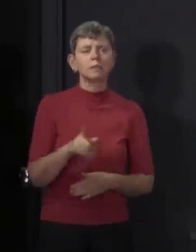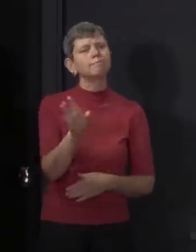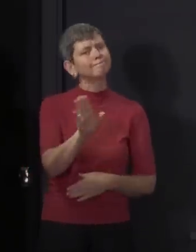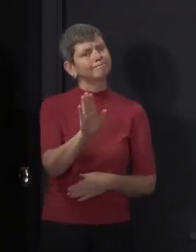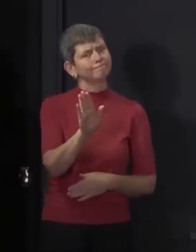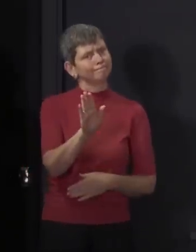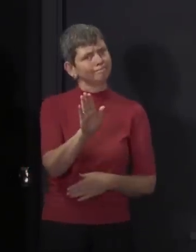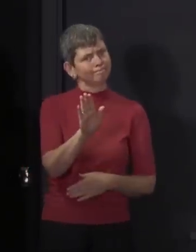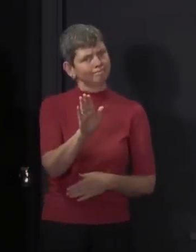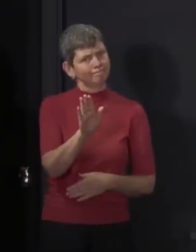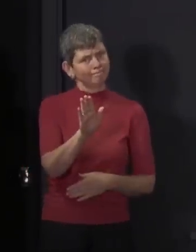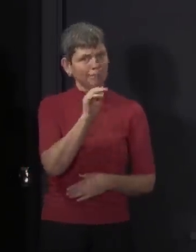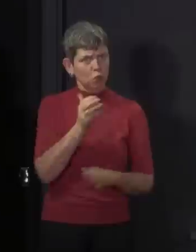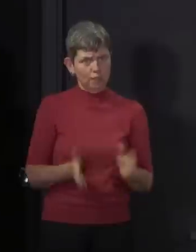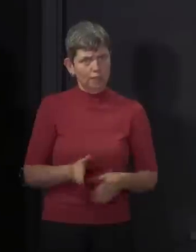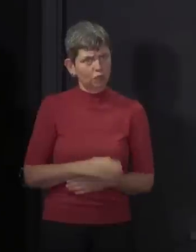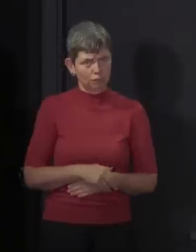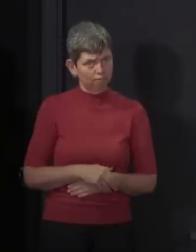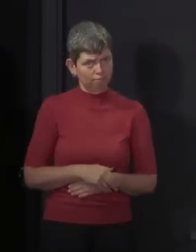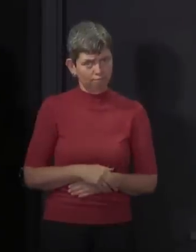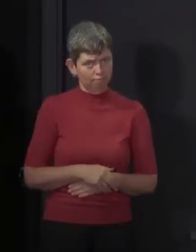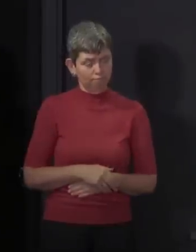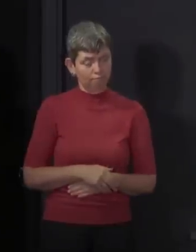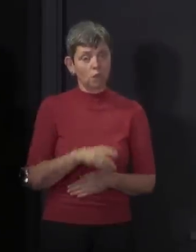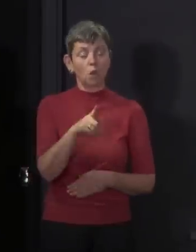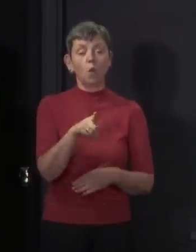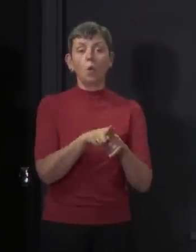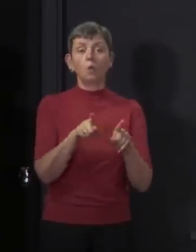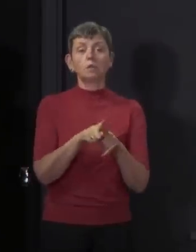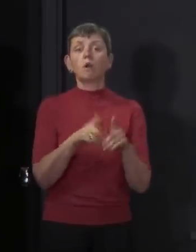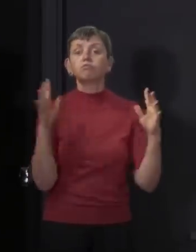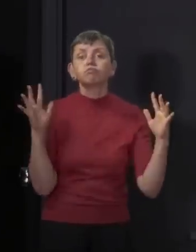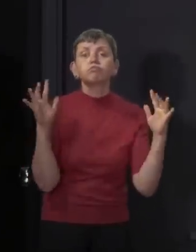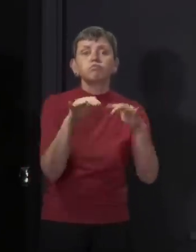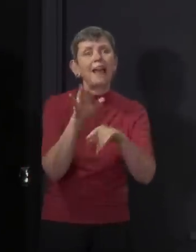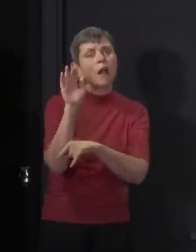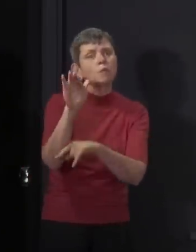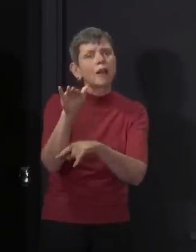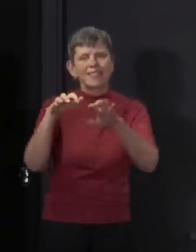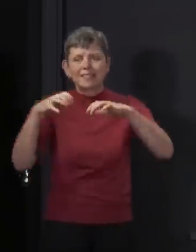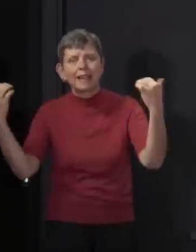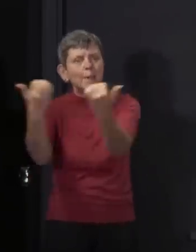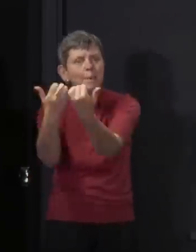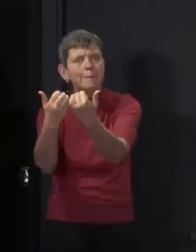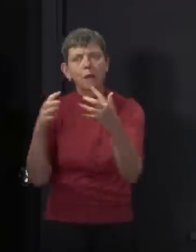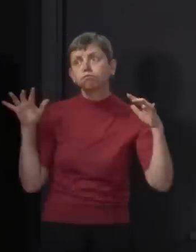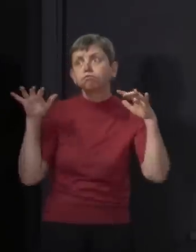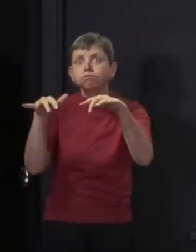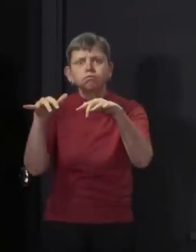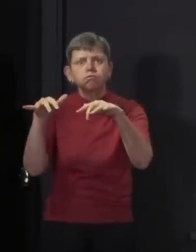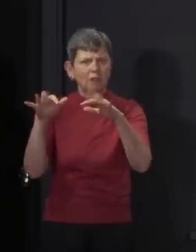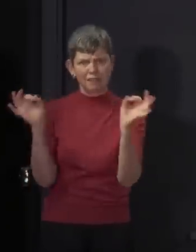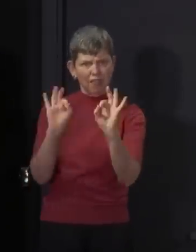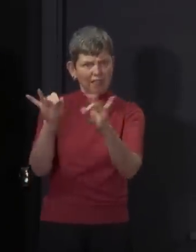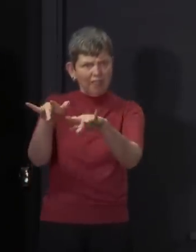into that essential category. In addition, people should not be gathering outside or around the stadium. There will be nothing to see